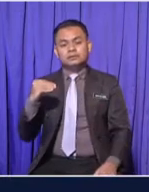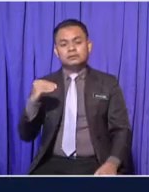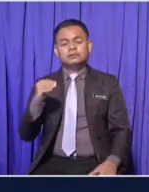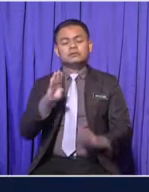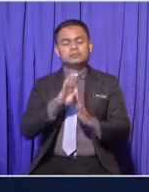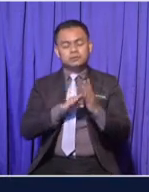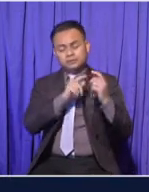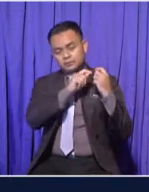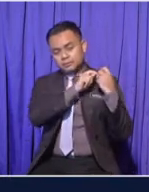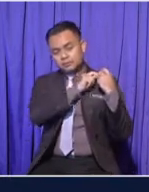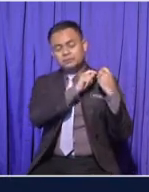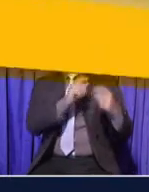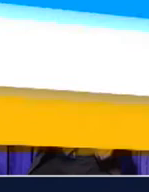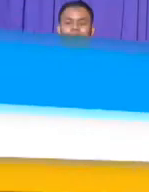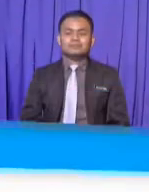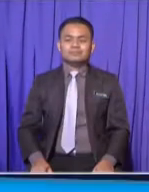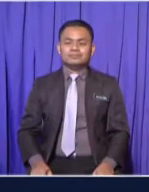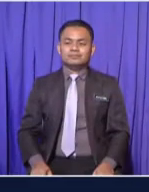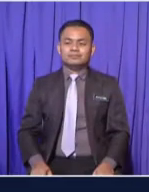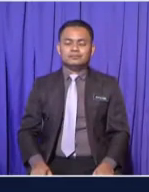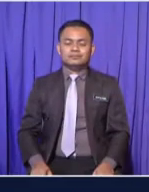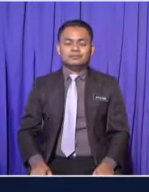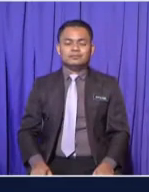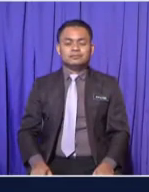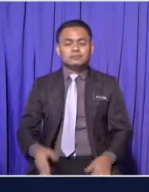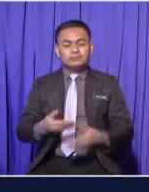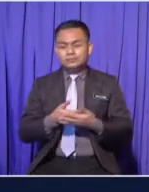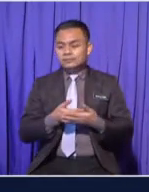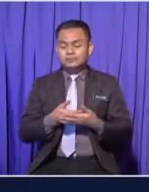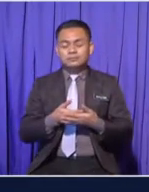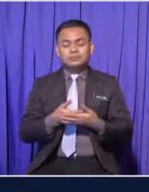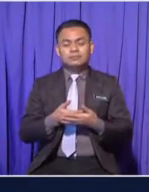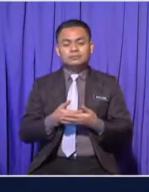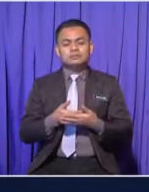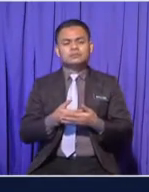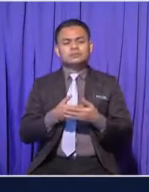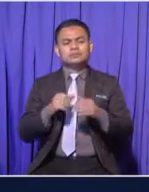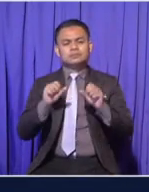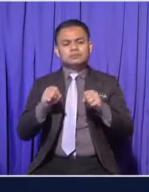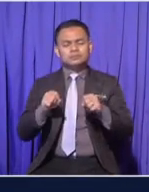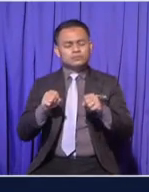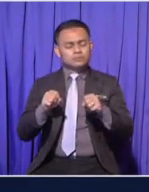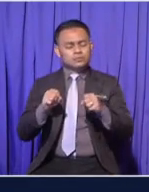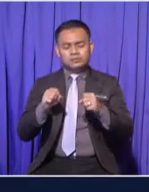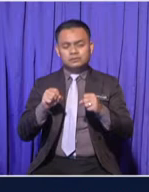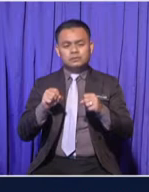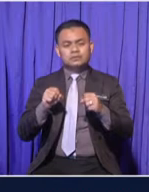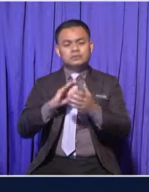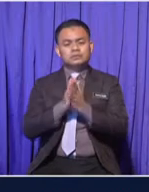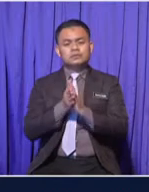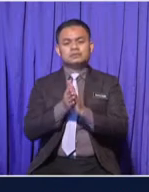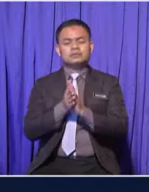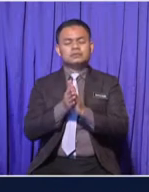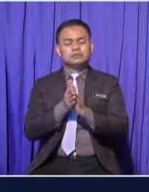independent Infants can be very small and sensitive